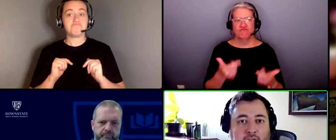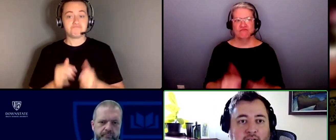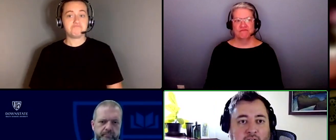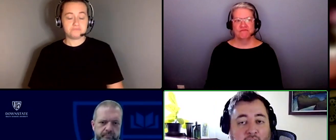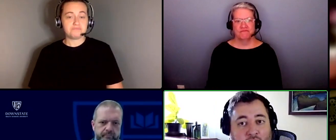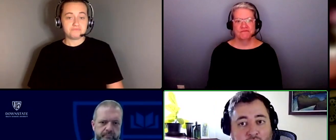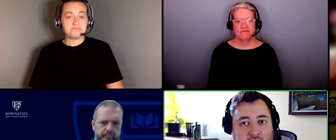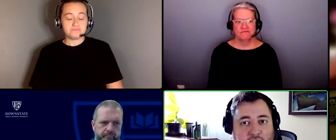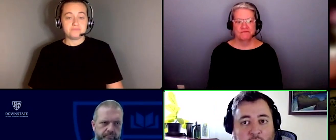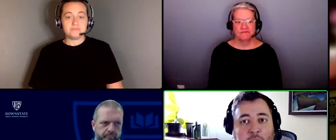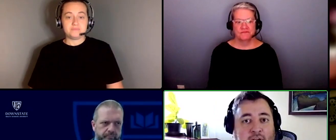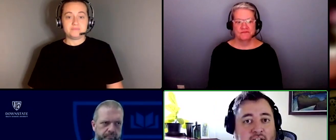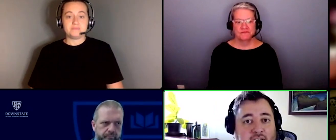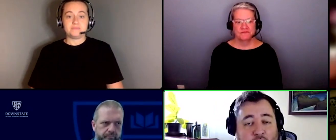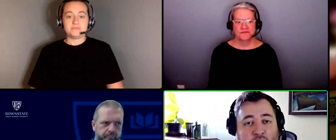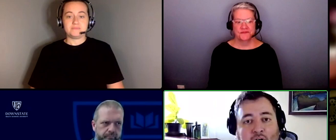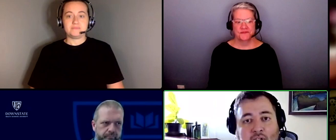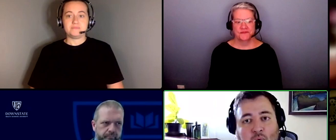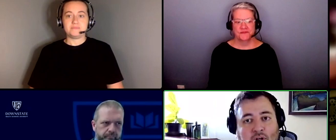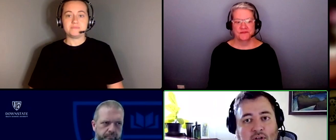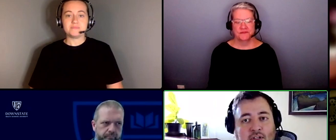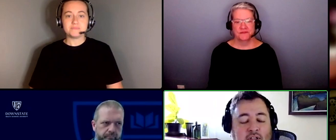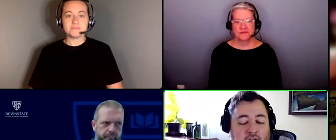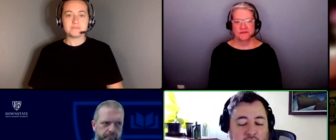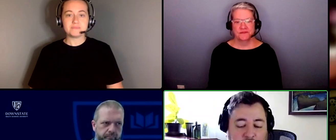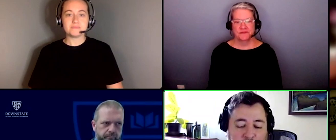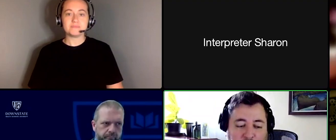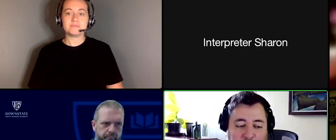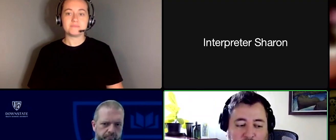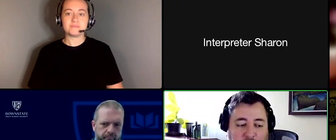may be else maybe different elsewhere